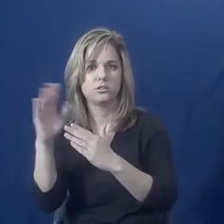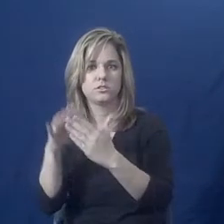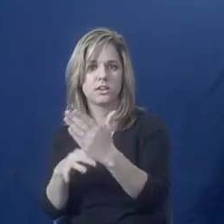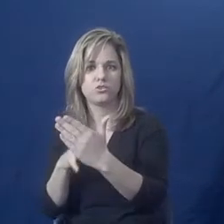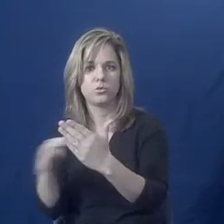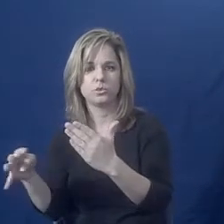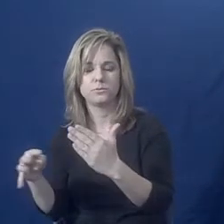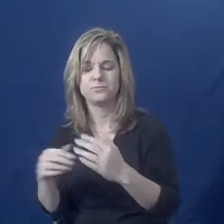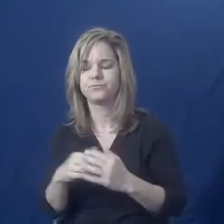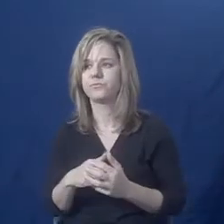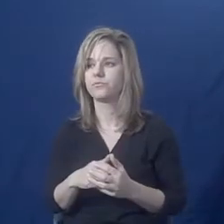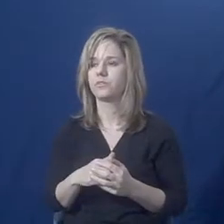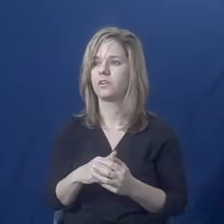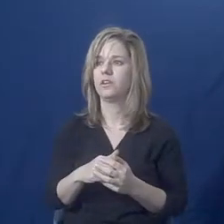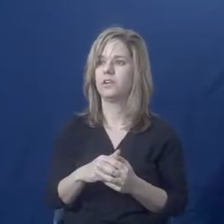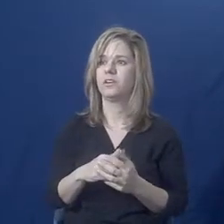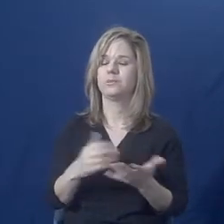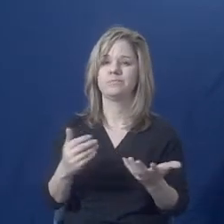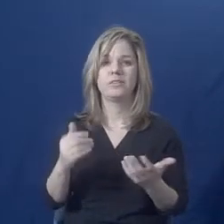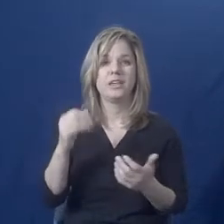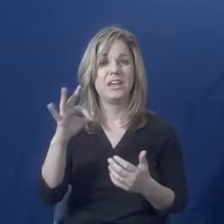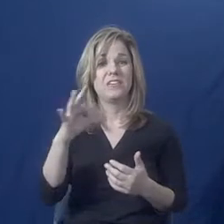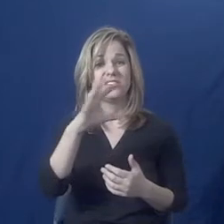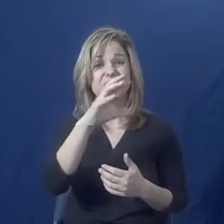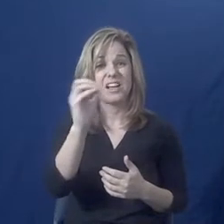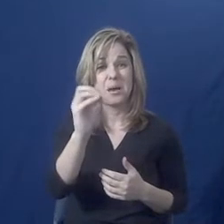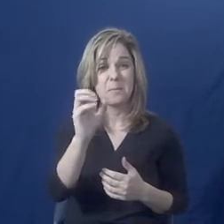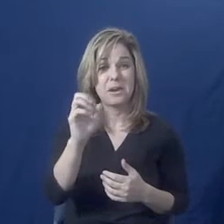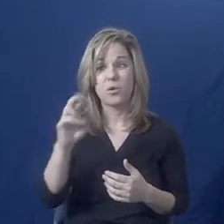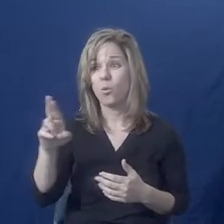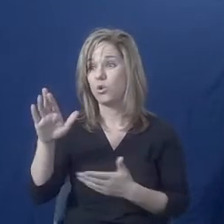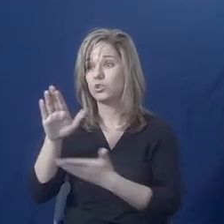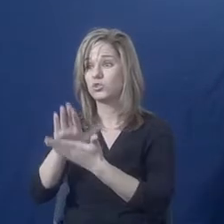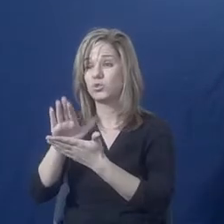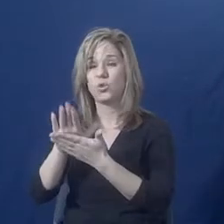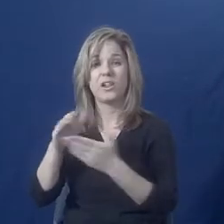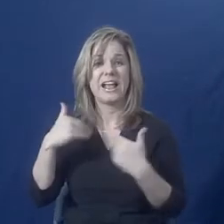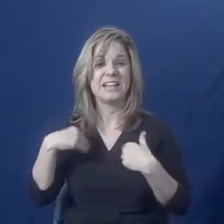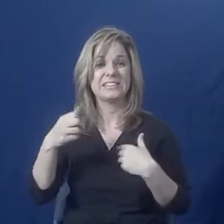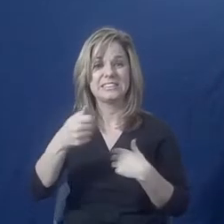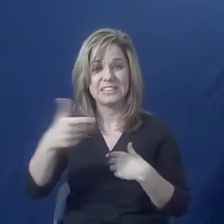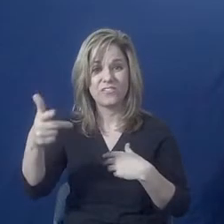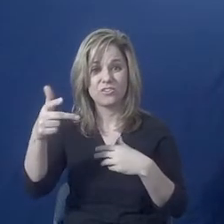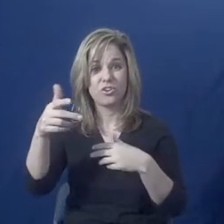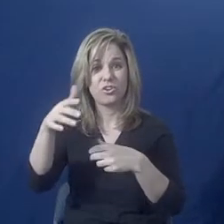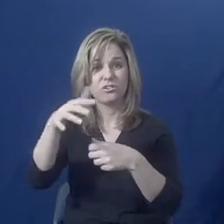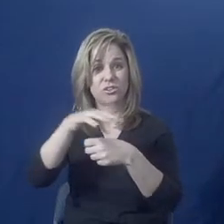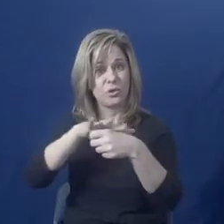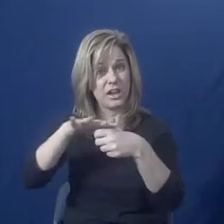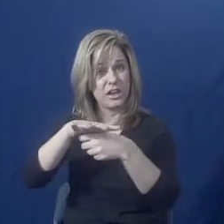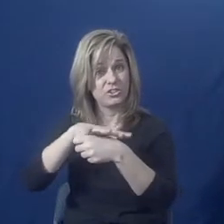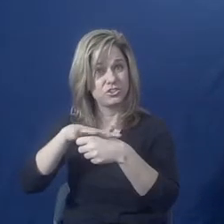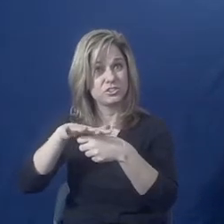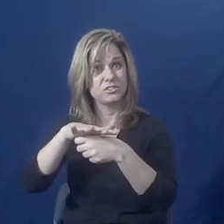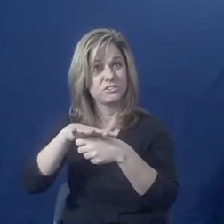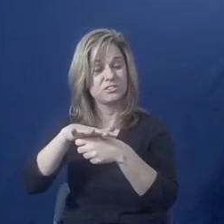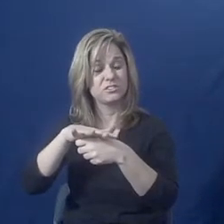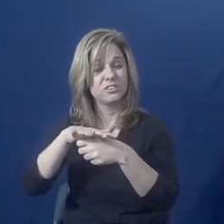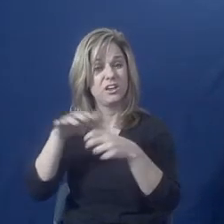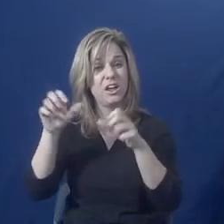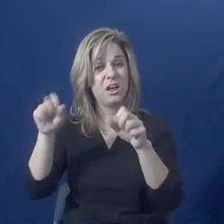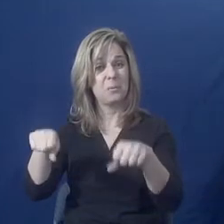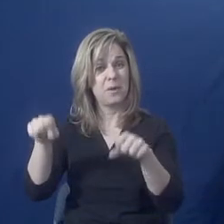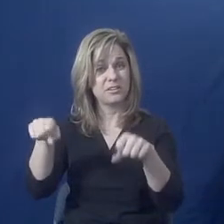to school that has more than one location, is it possible to change your location?